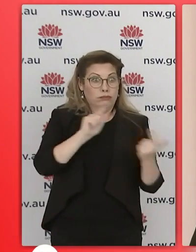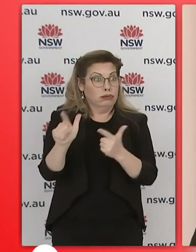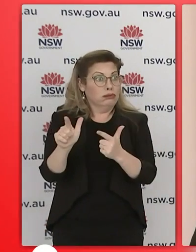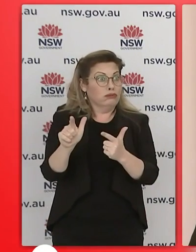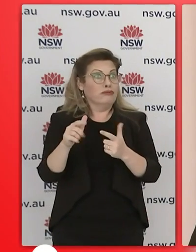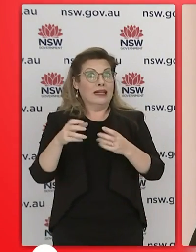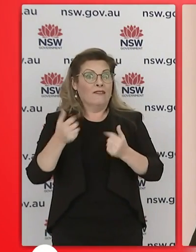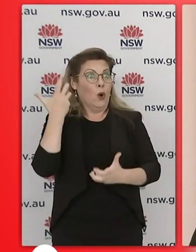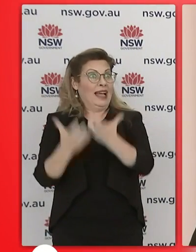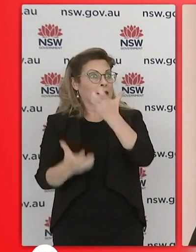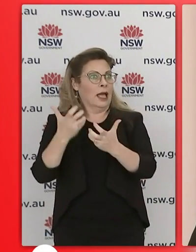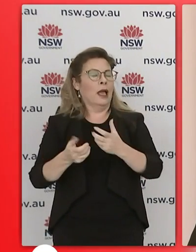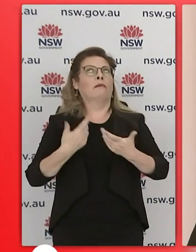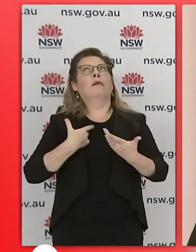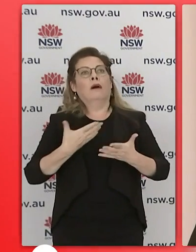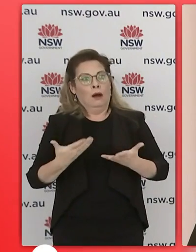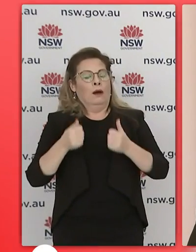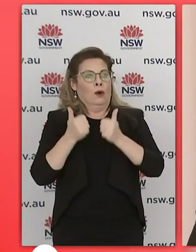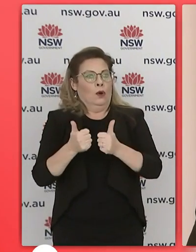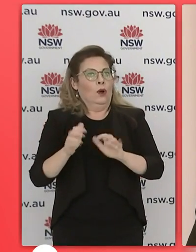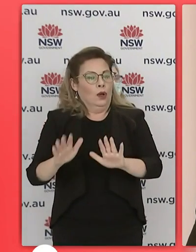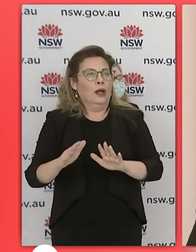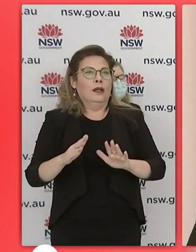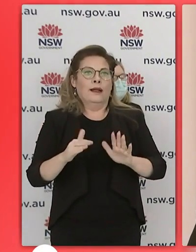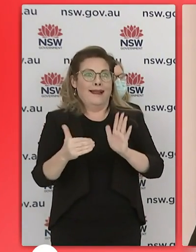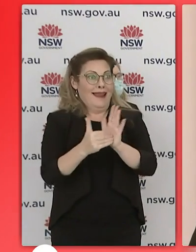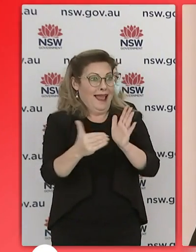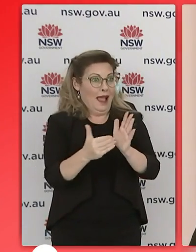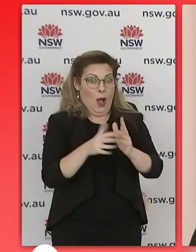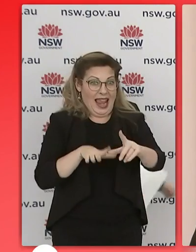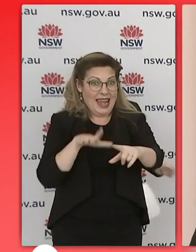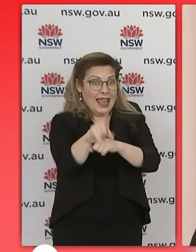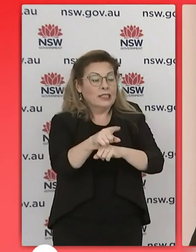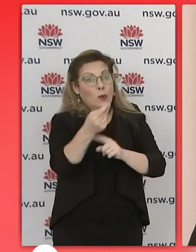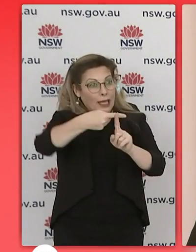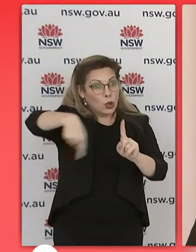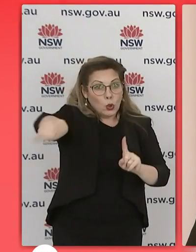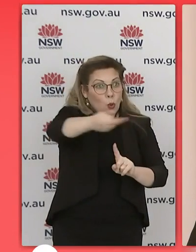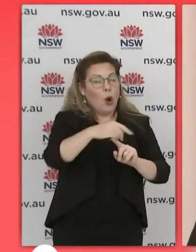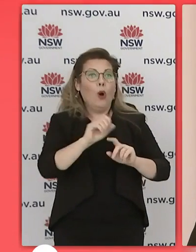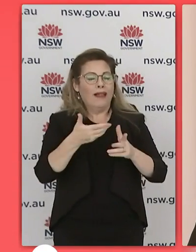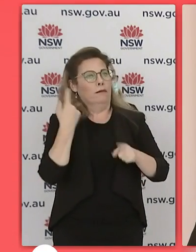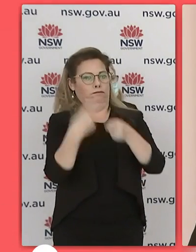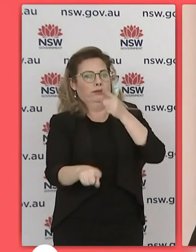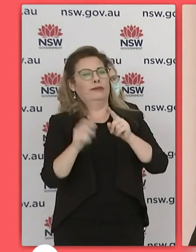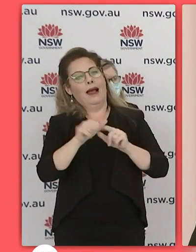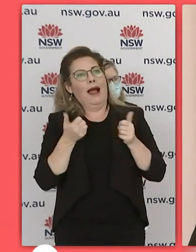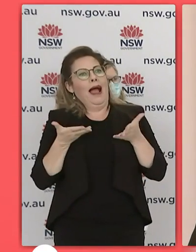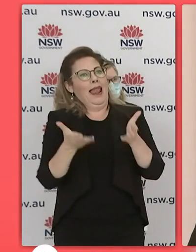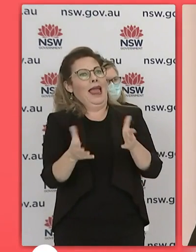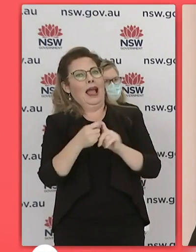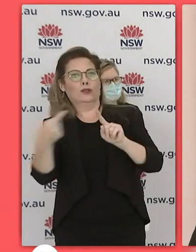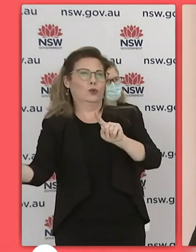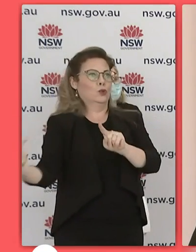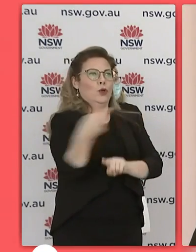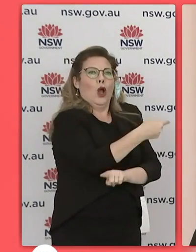opportunity uh to attend the kudos bank arena next week um we've seen our olympic stars go for